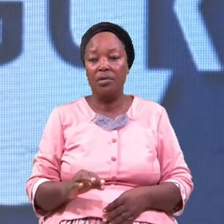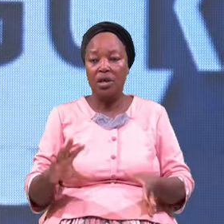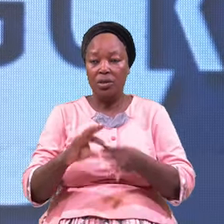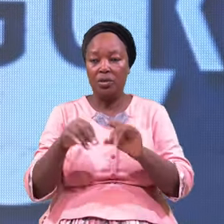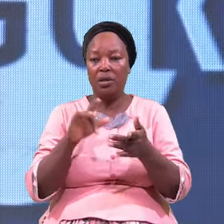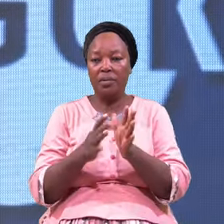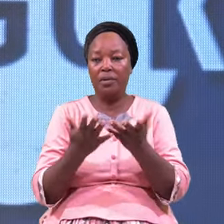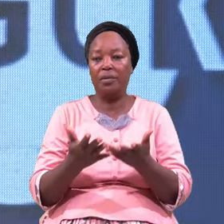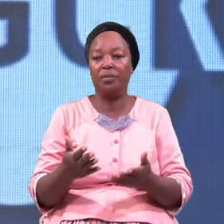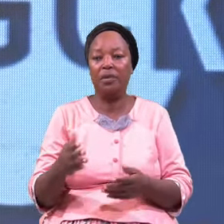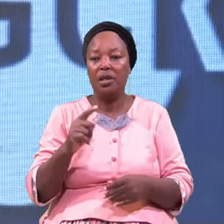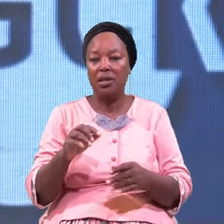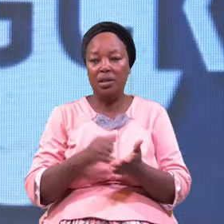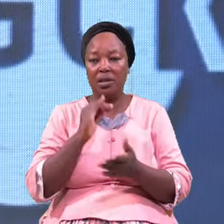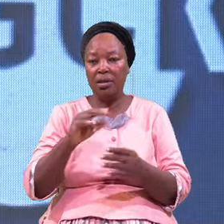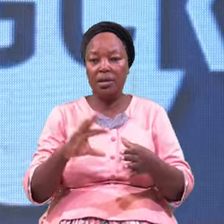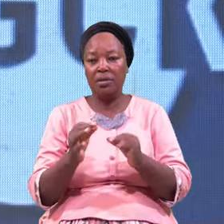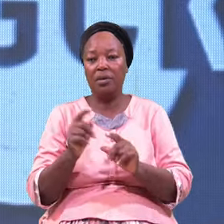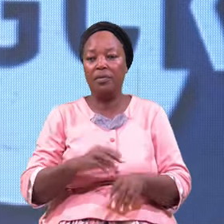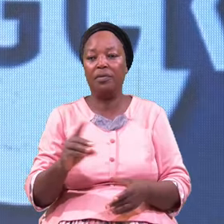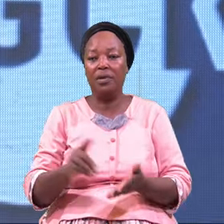It's a story of divine touch